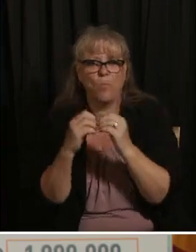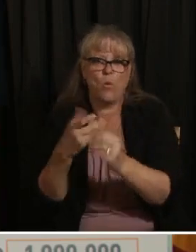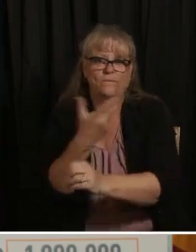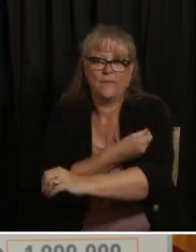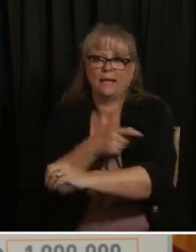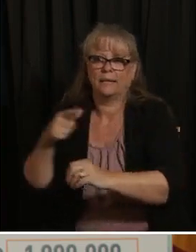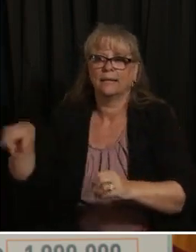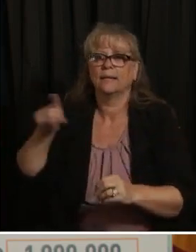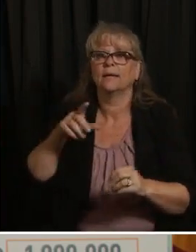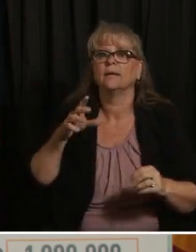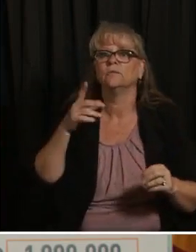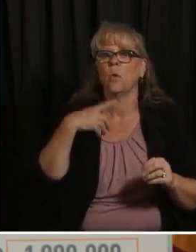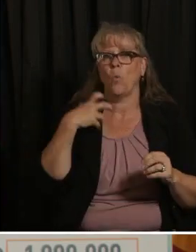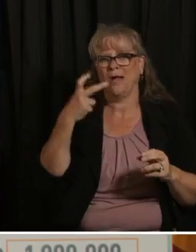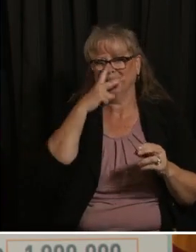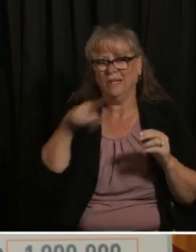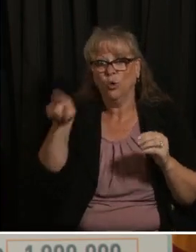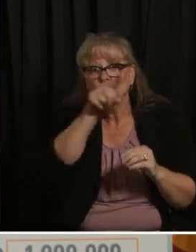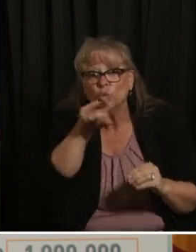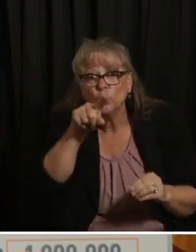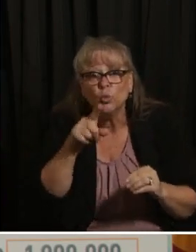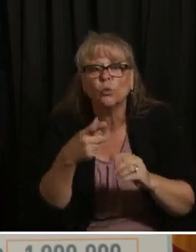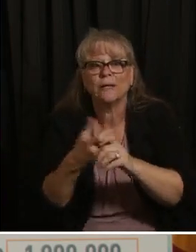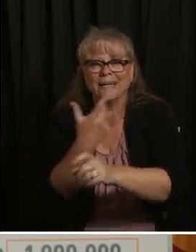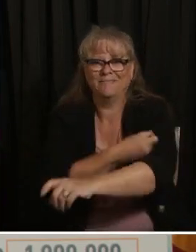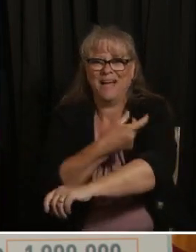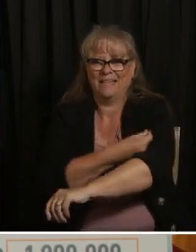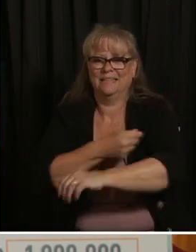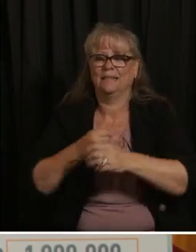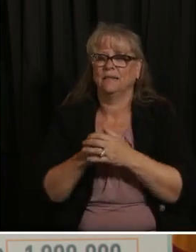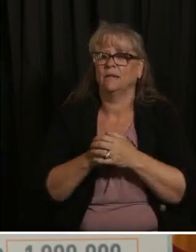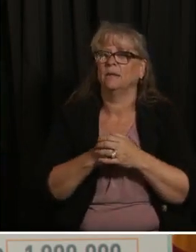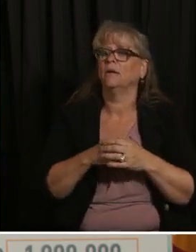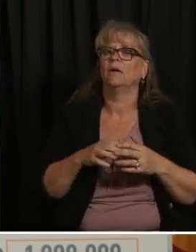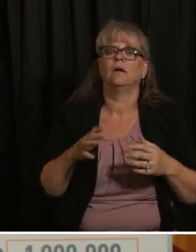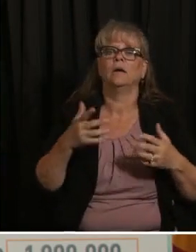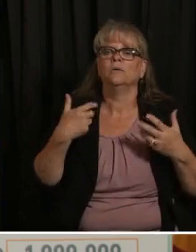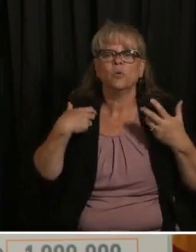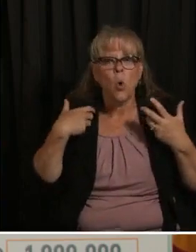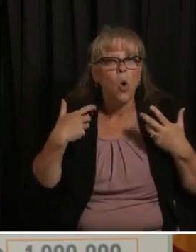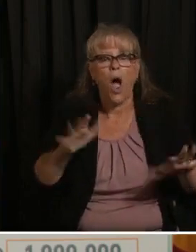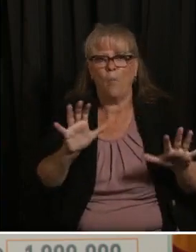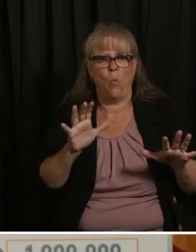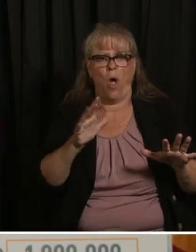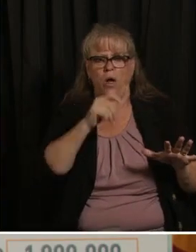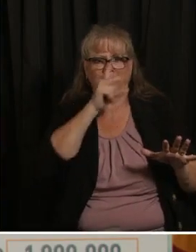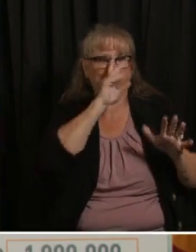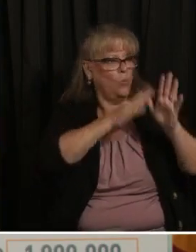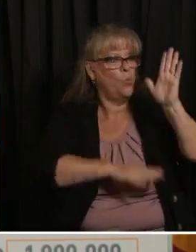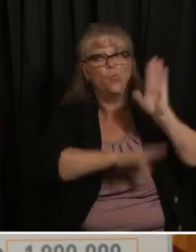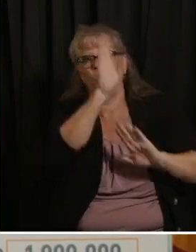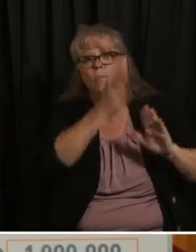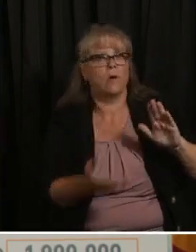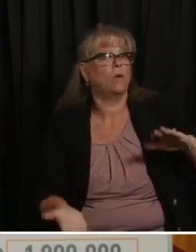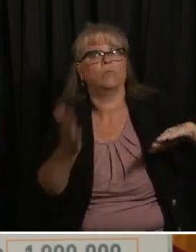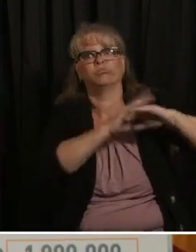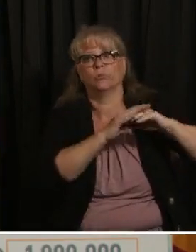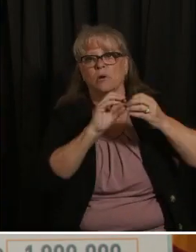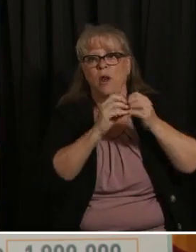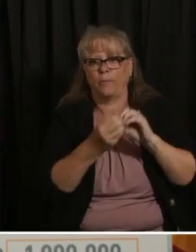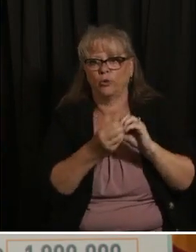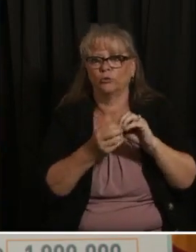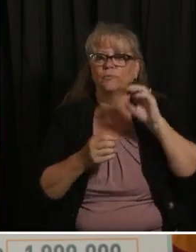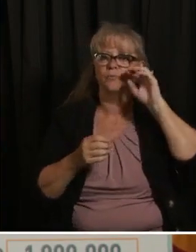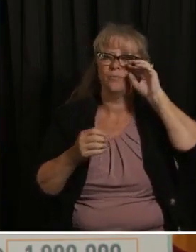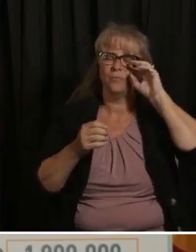will um not be able to keep up with some of those early numbers when you had a 100 of the population or however many were eligible at that